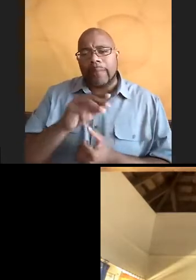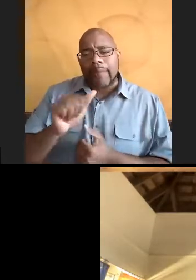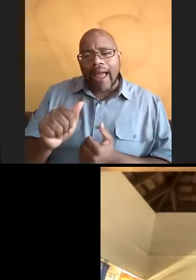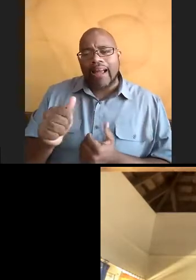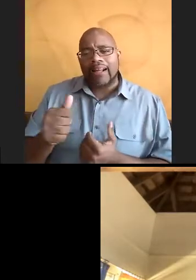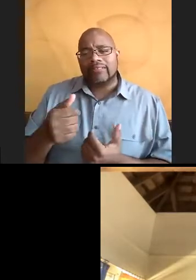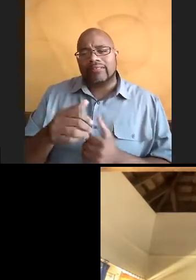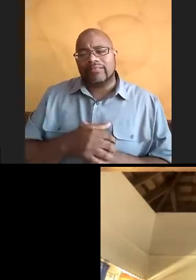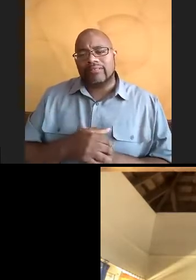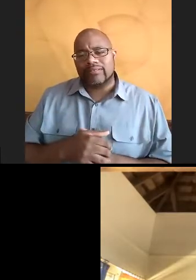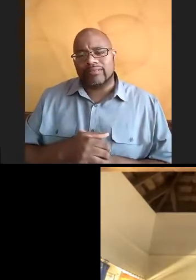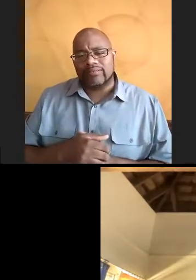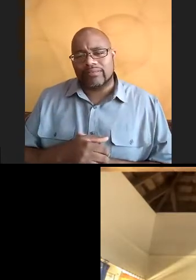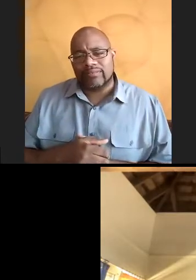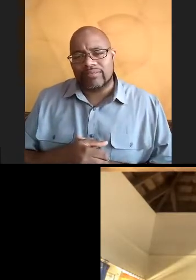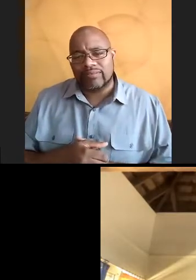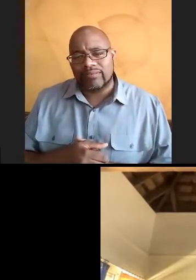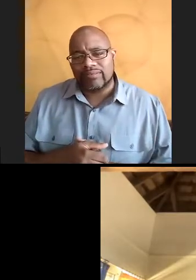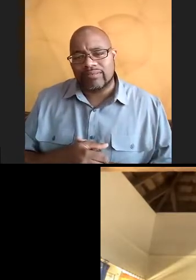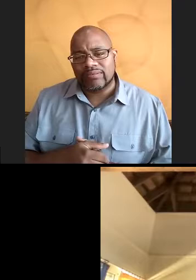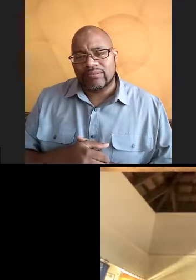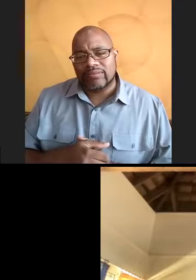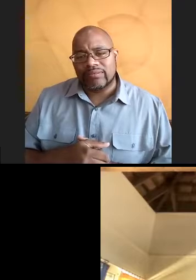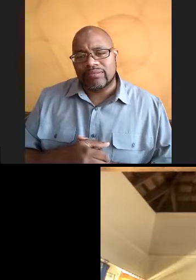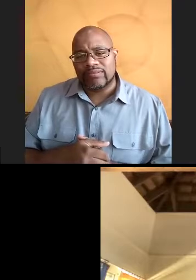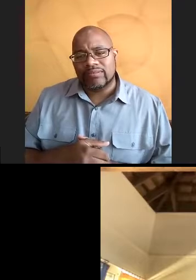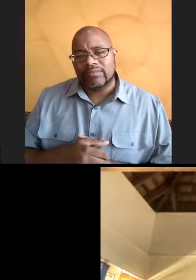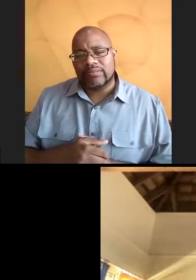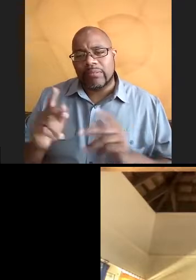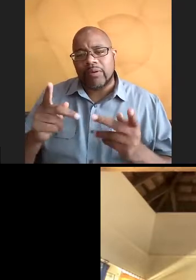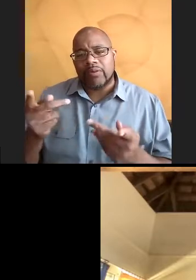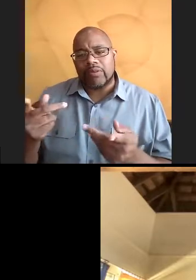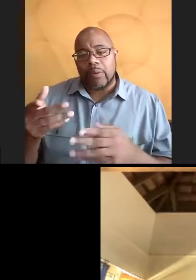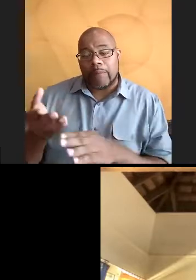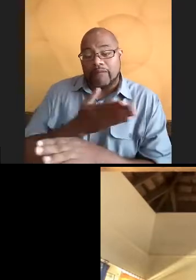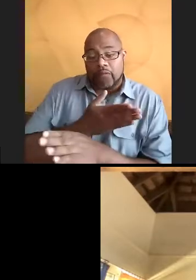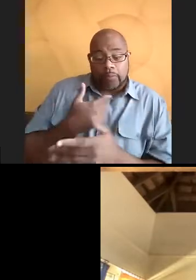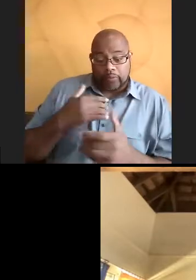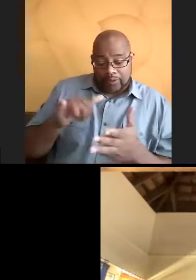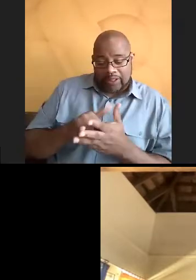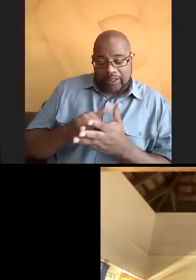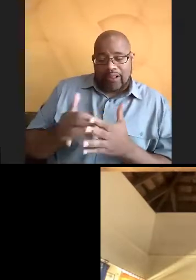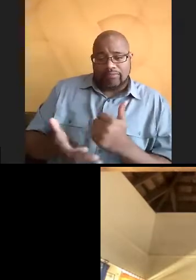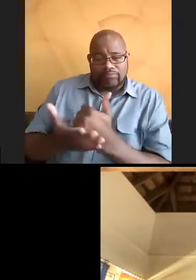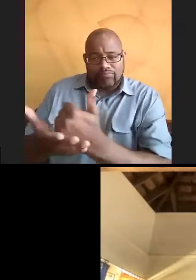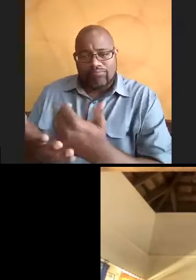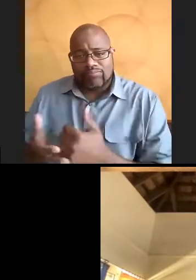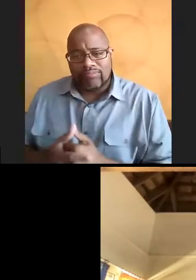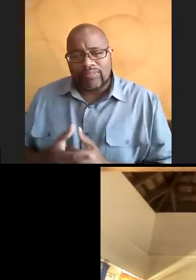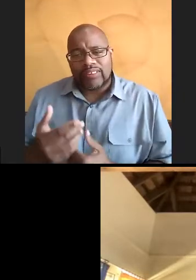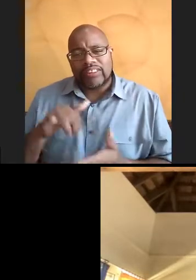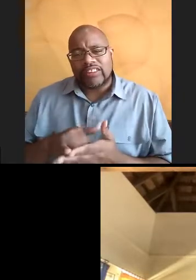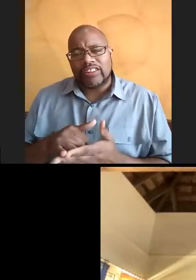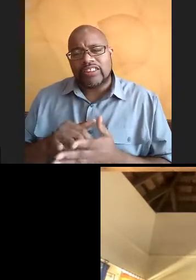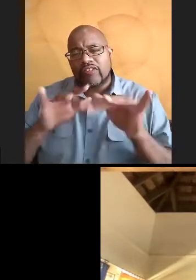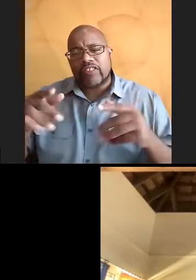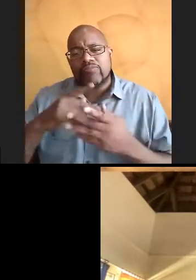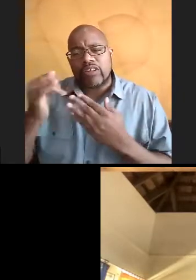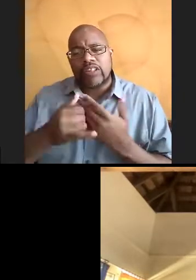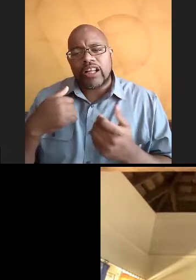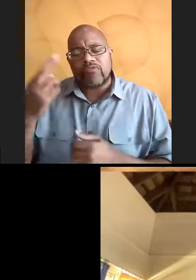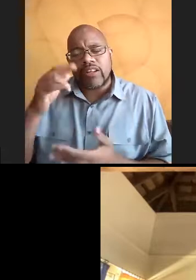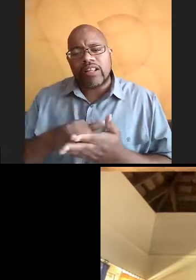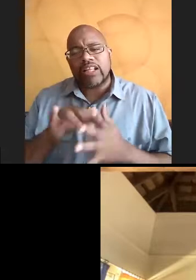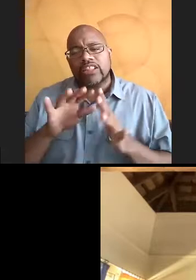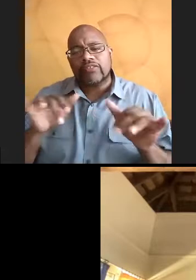PhD, right? I just assumed that's what the folks who came before me did. And it was through the diversity project that I realized the